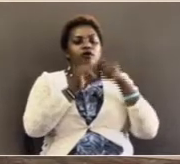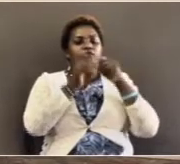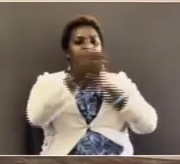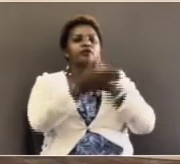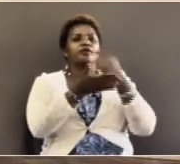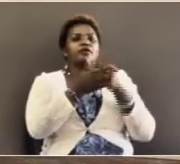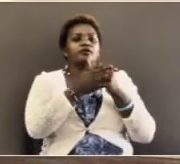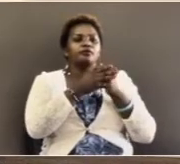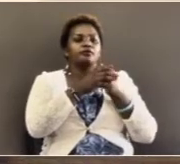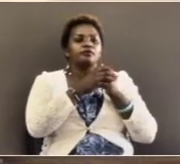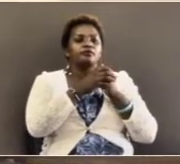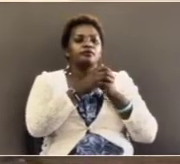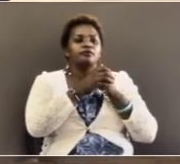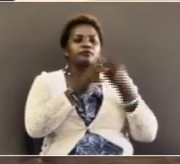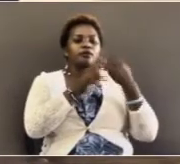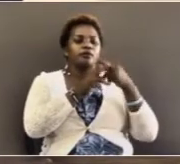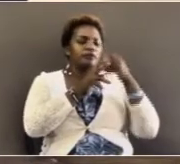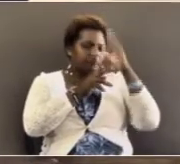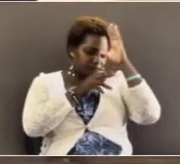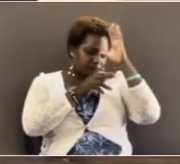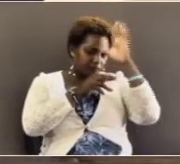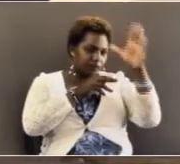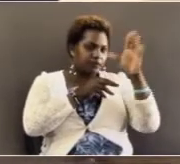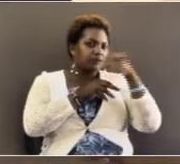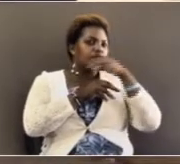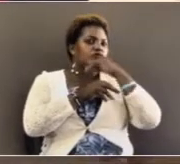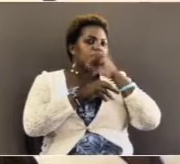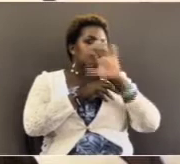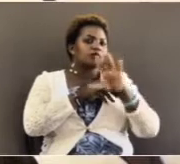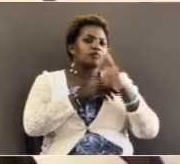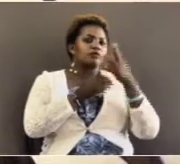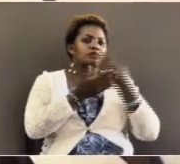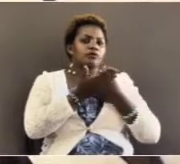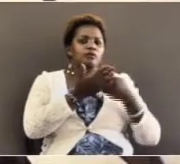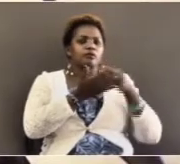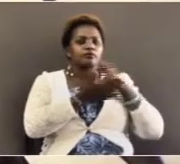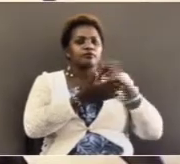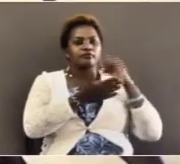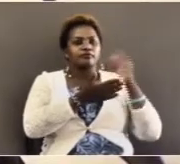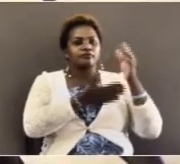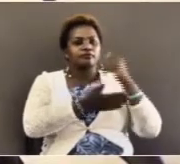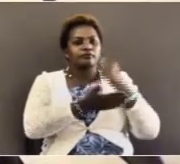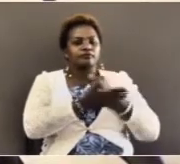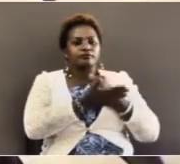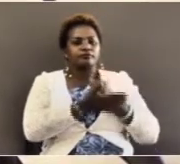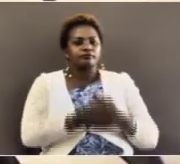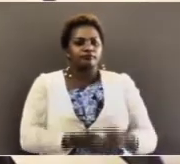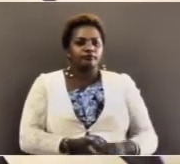of grace. In the name of the Father and of the Son and of the Holy Spirit.